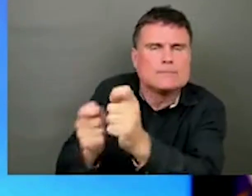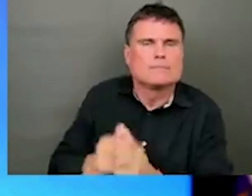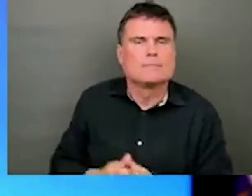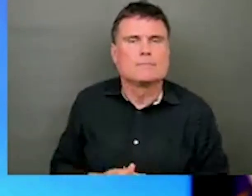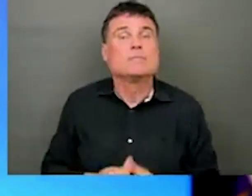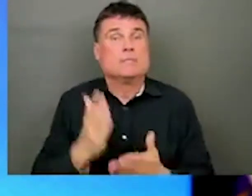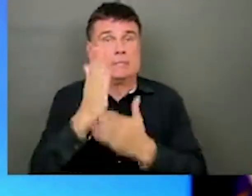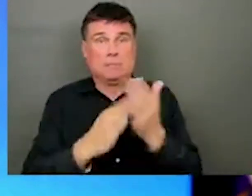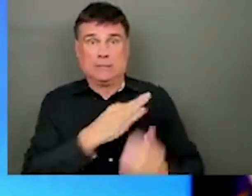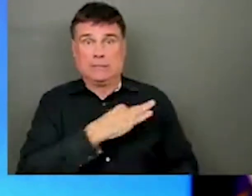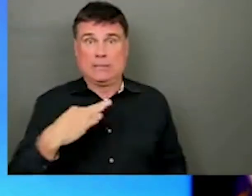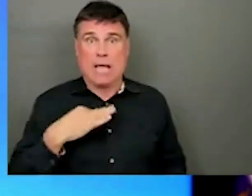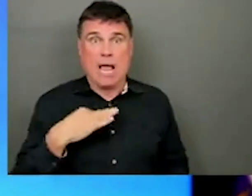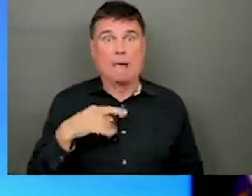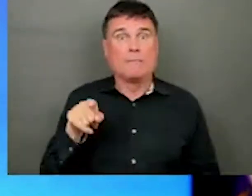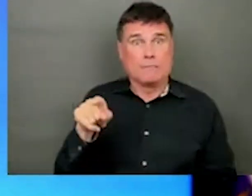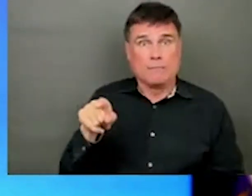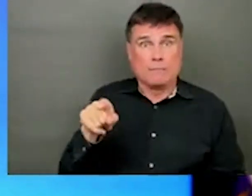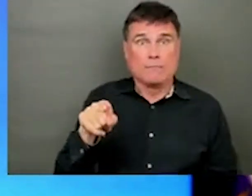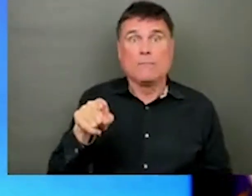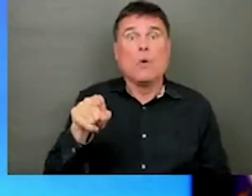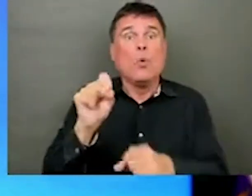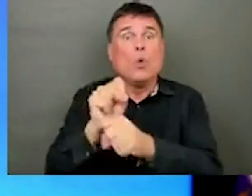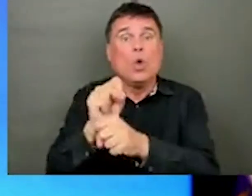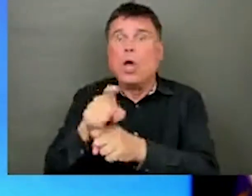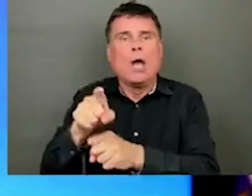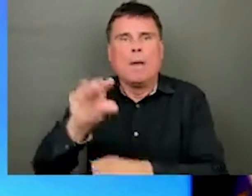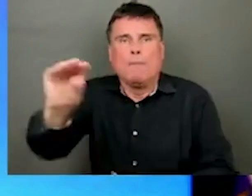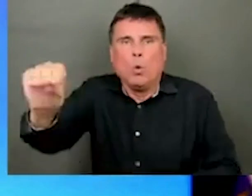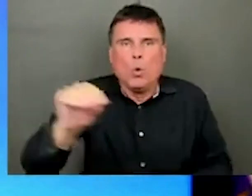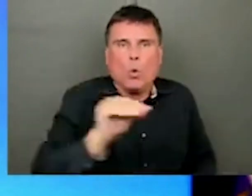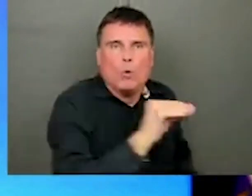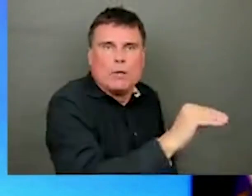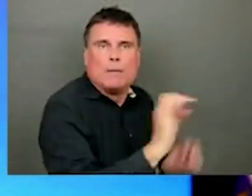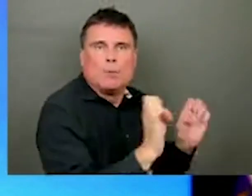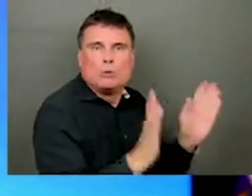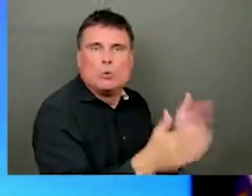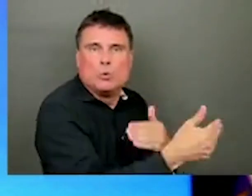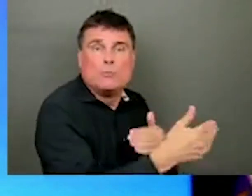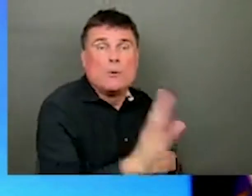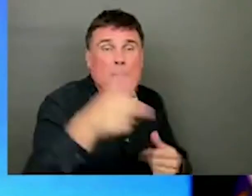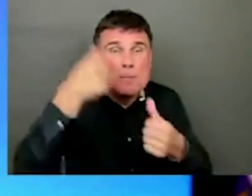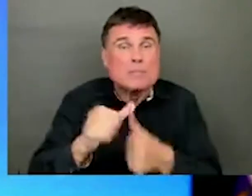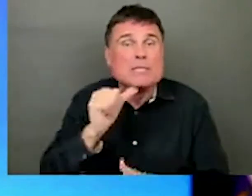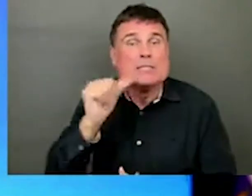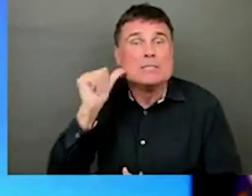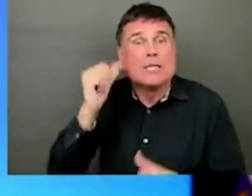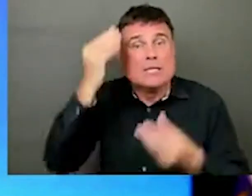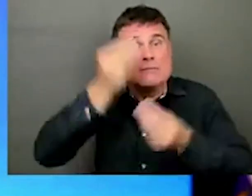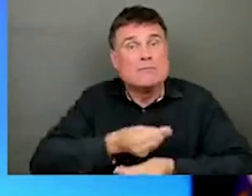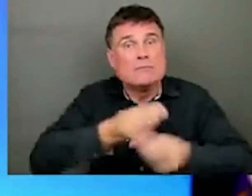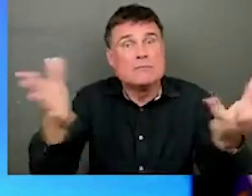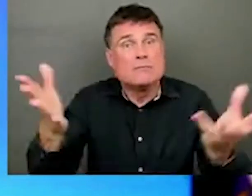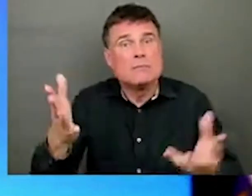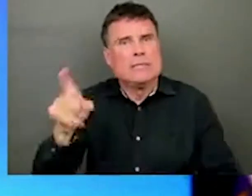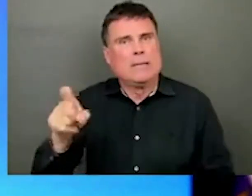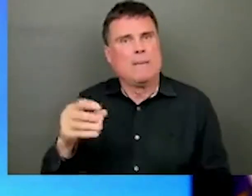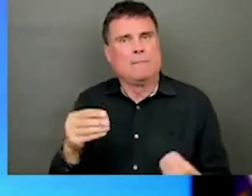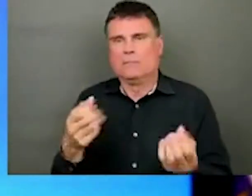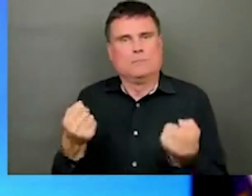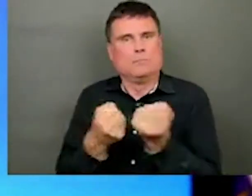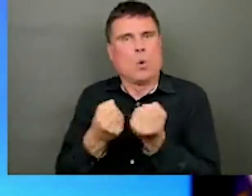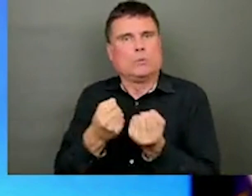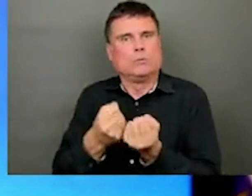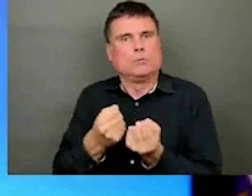into emergency rooms this week, as we announced yesterday, to support people in the heat wave, to support people relate to smoke,